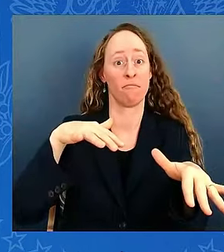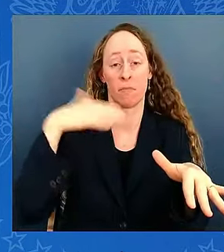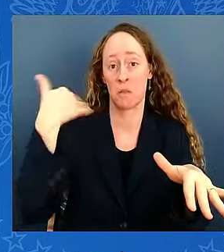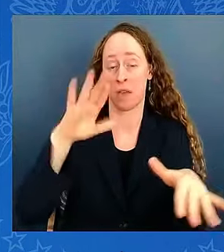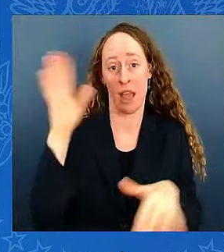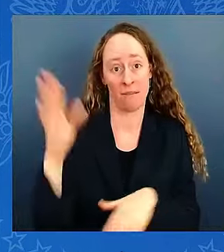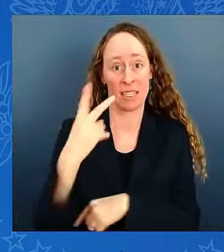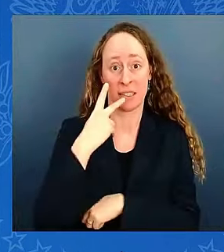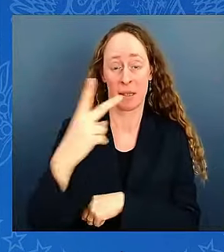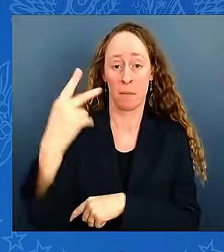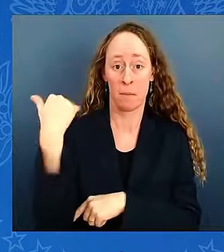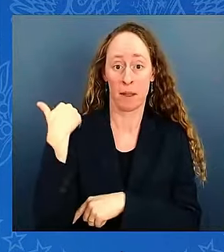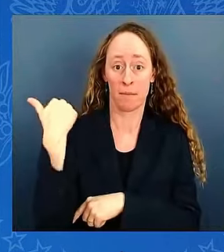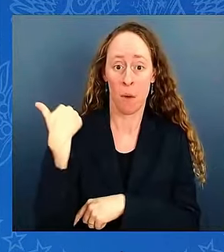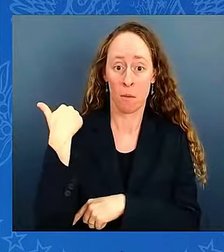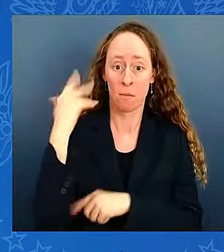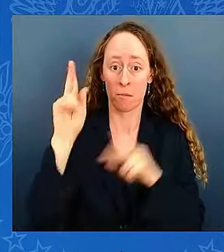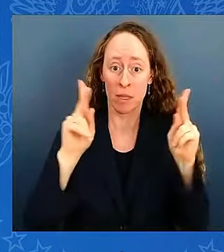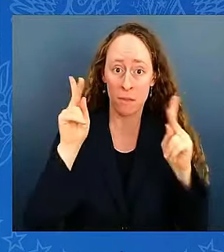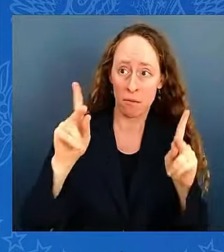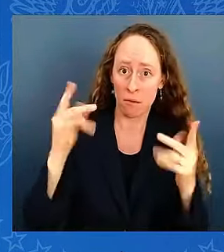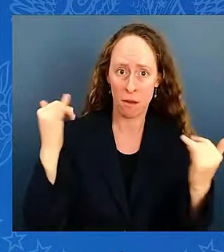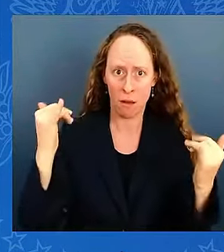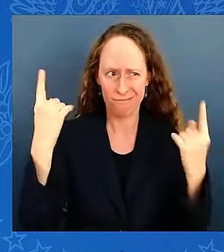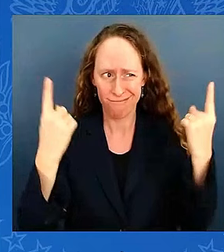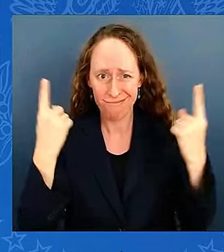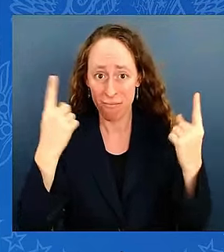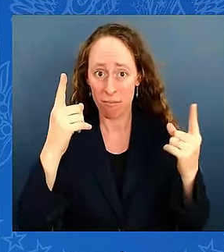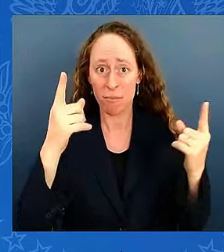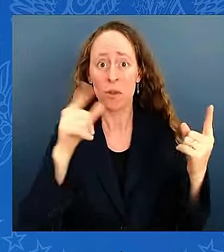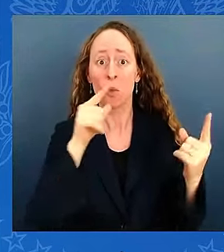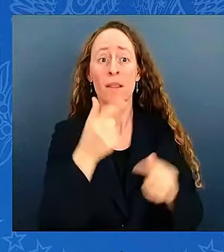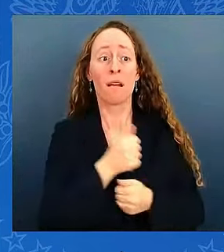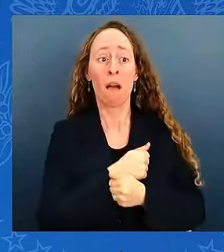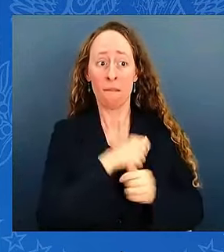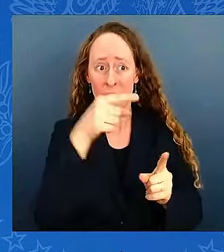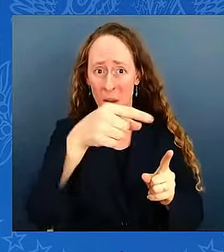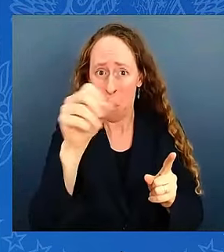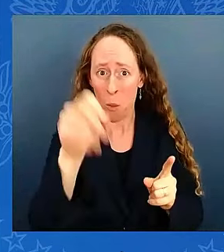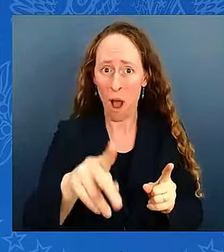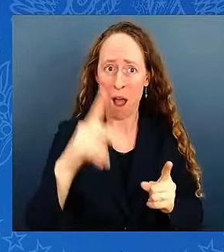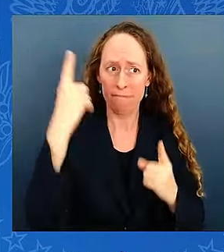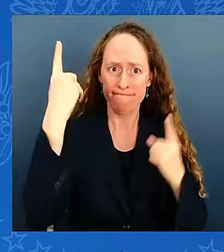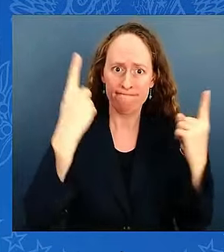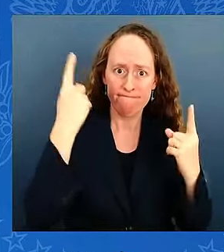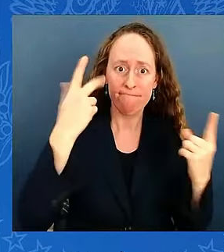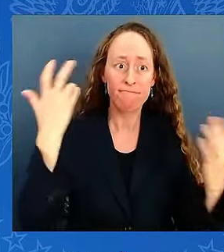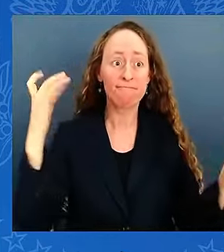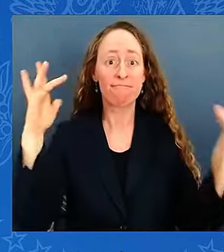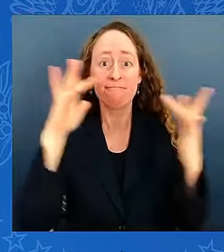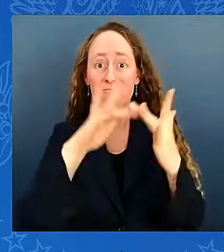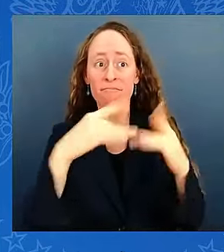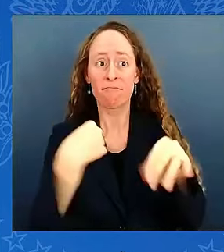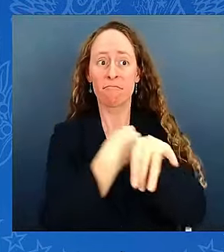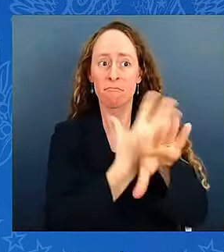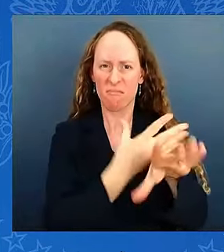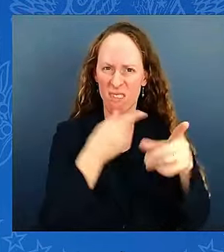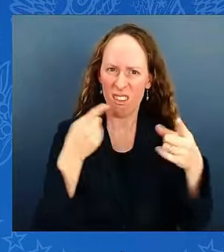loved ones are okay, and they can't contact them because there's no cell phone connections. Many more folks displaced with no idea